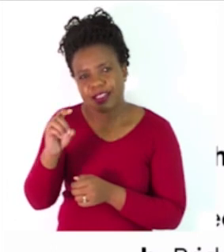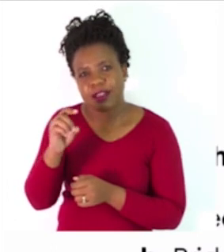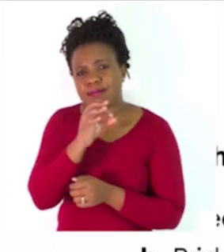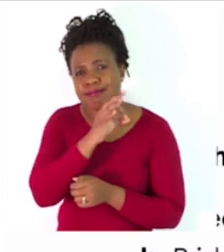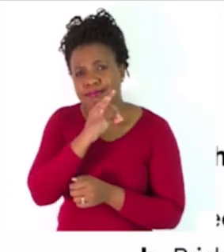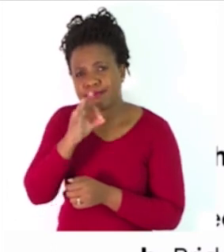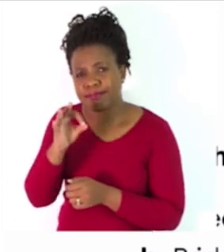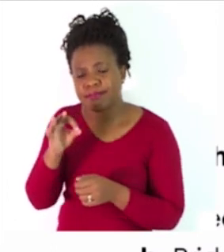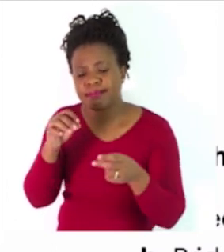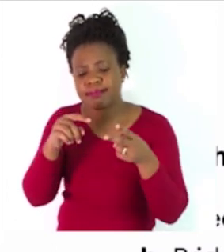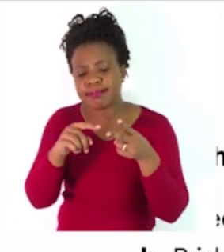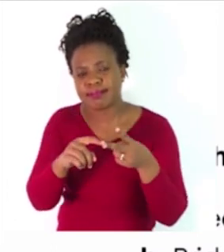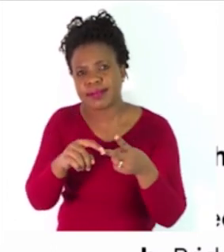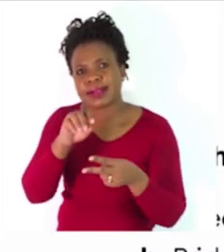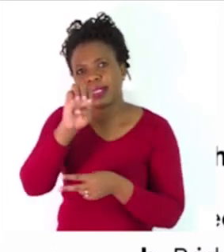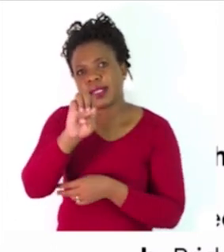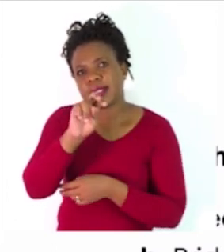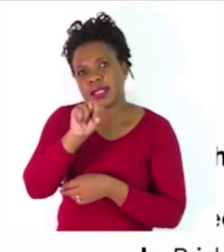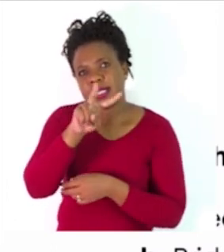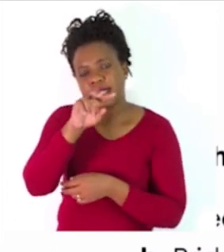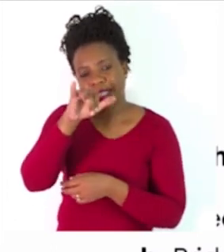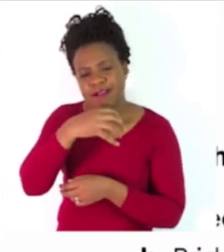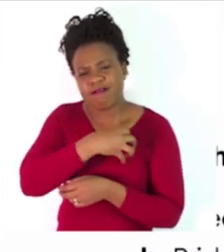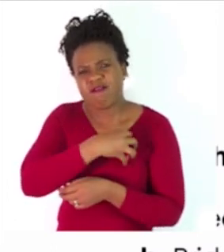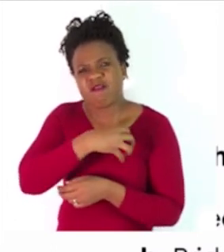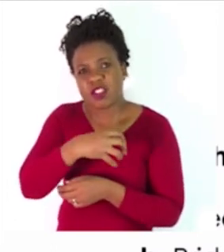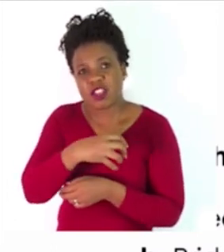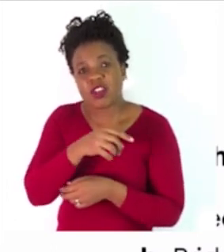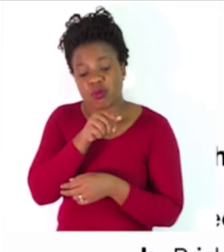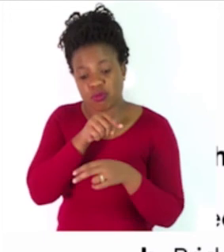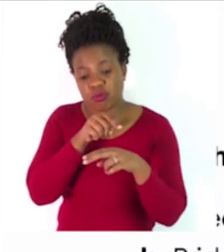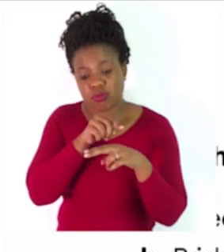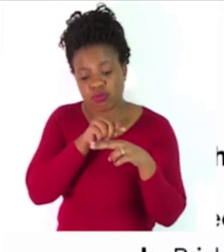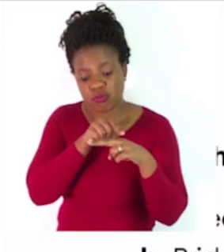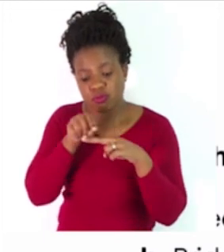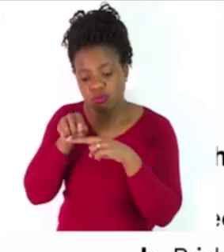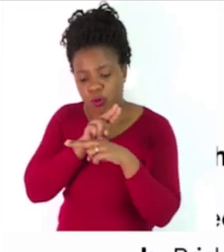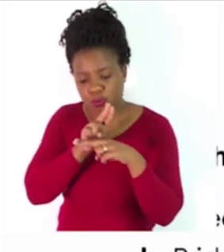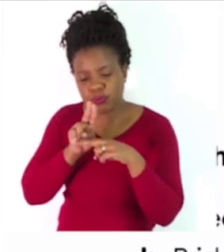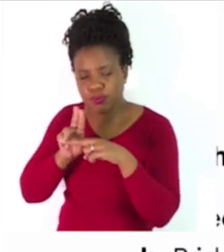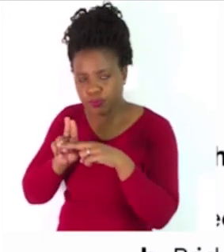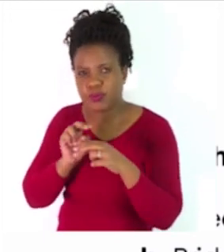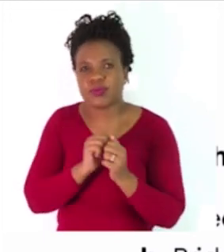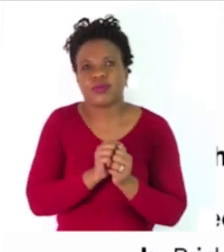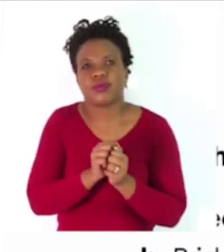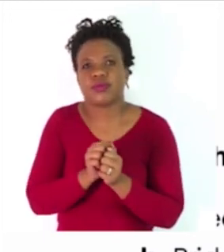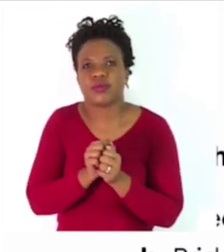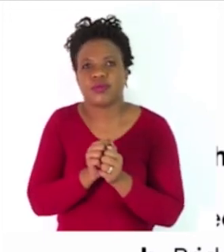envy are two qualities that no one likes. So, the word greed